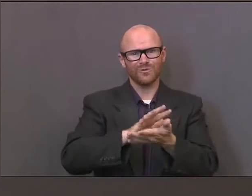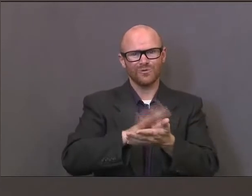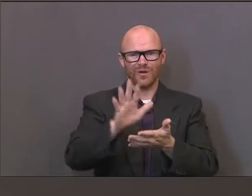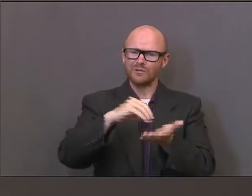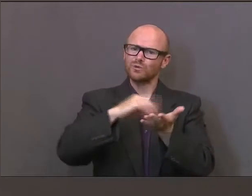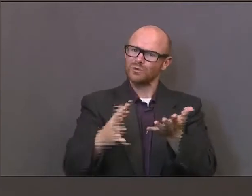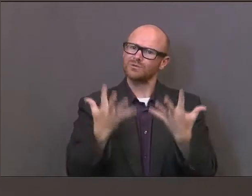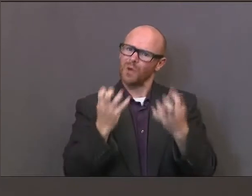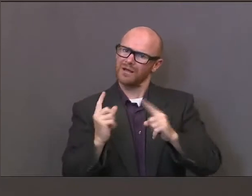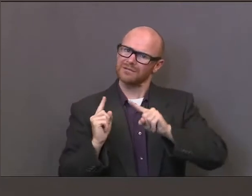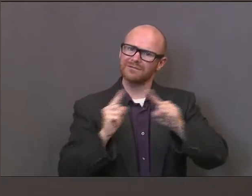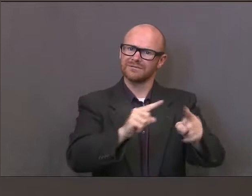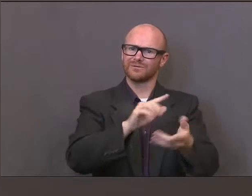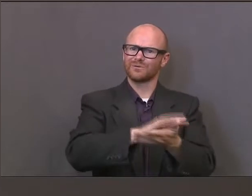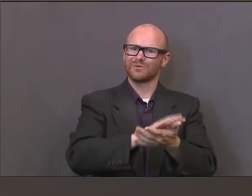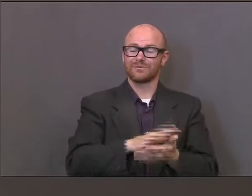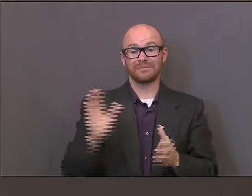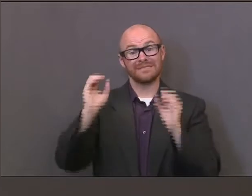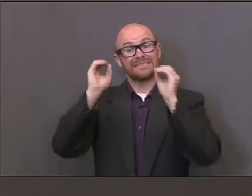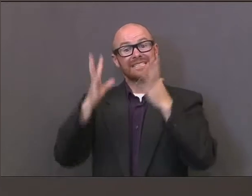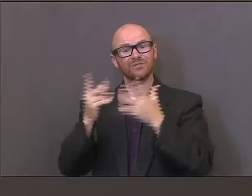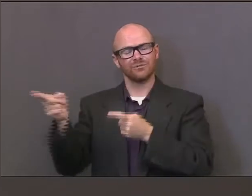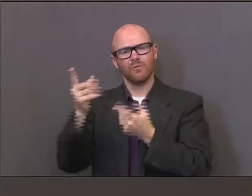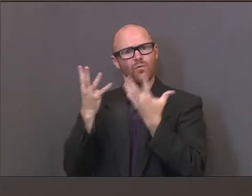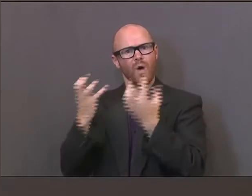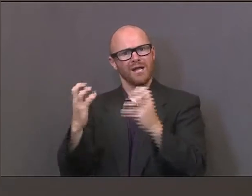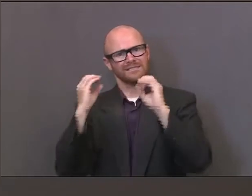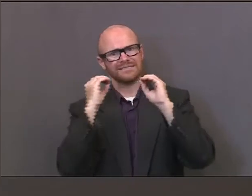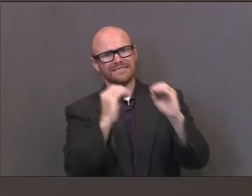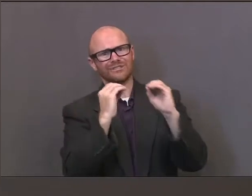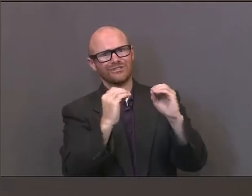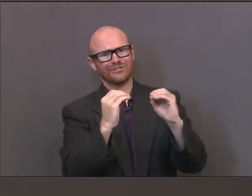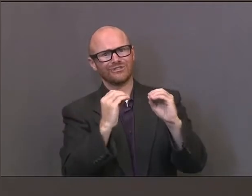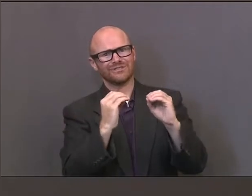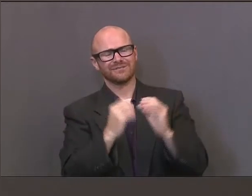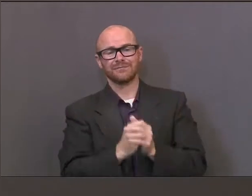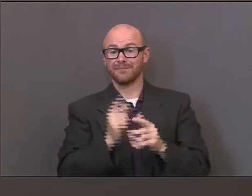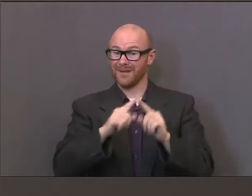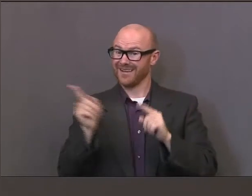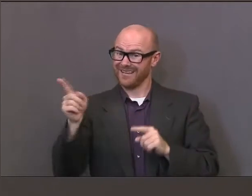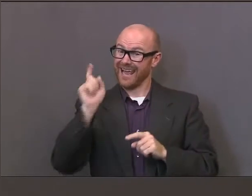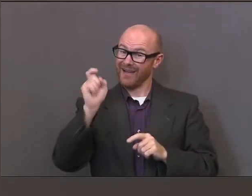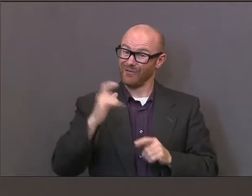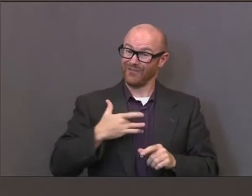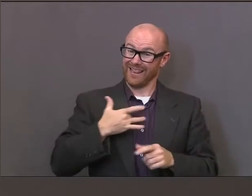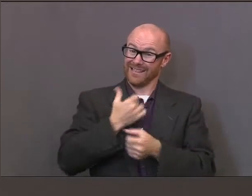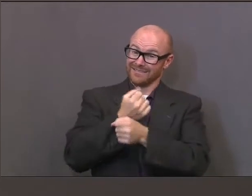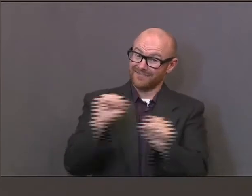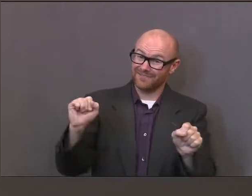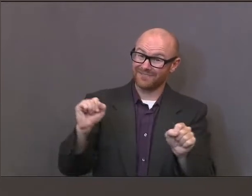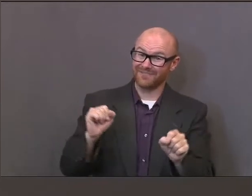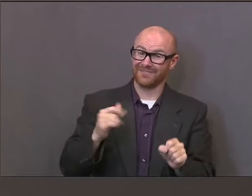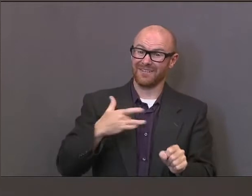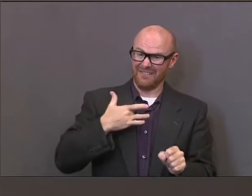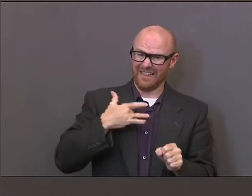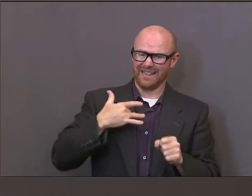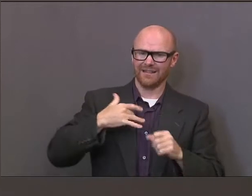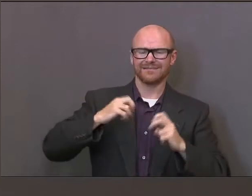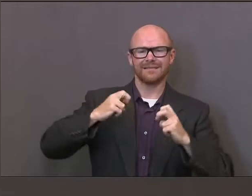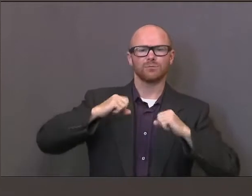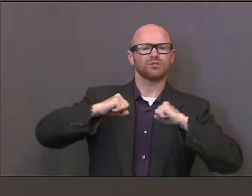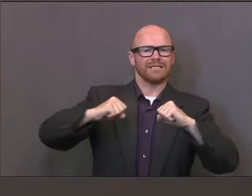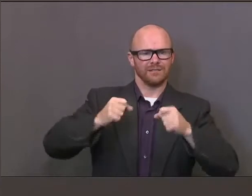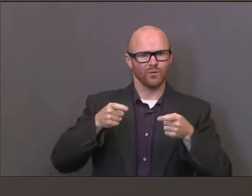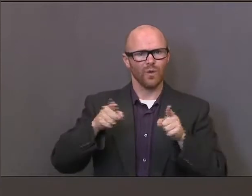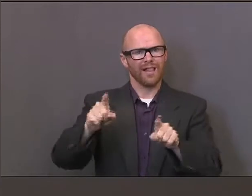school. Teachers are eager to teach, but they must feel safe and be protected while they are at school. And what